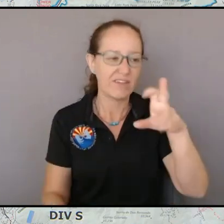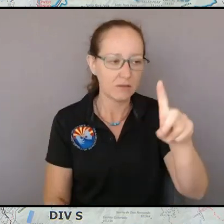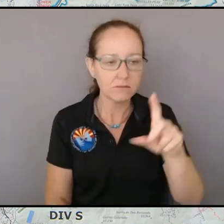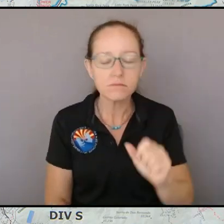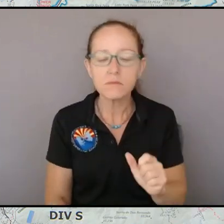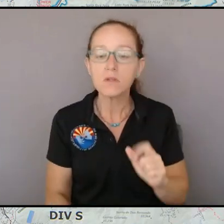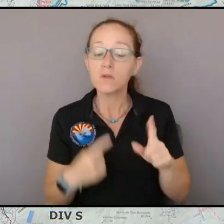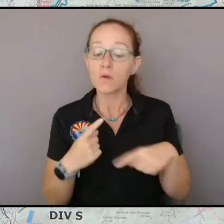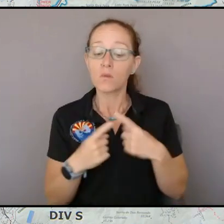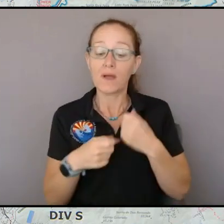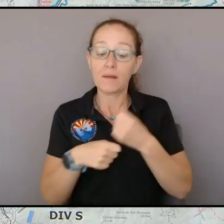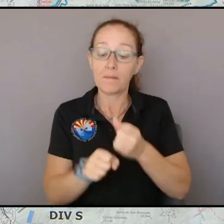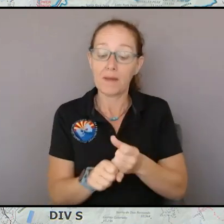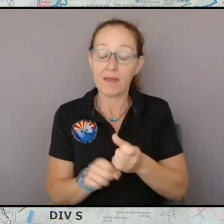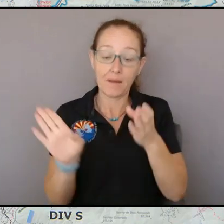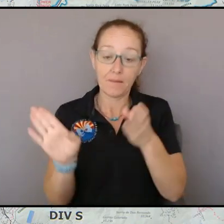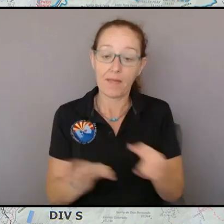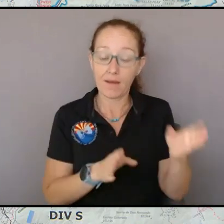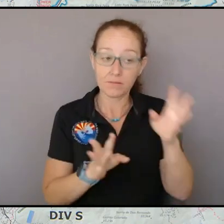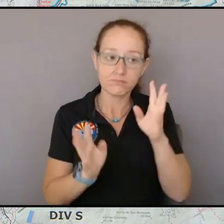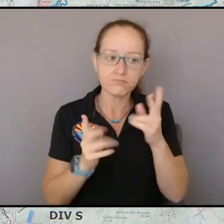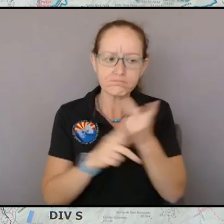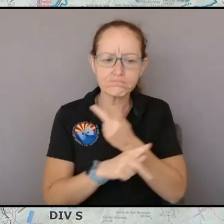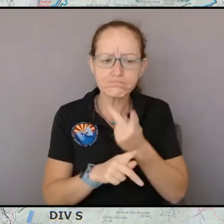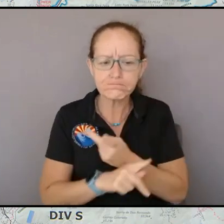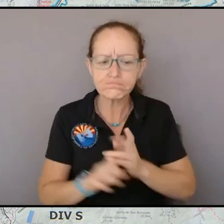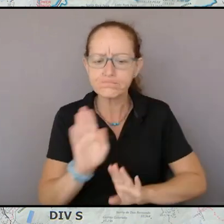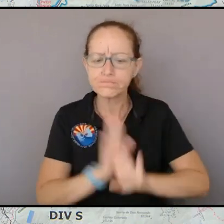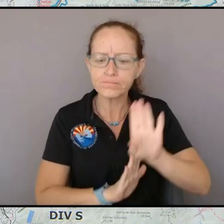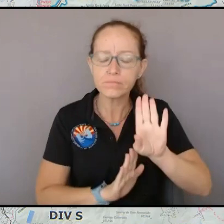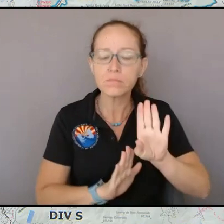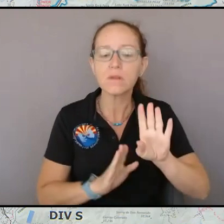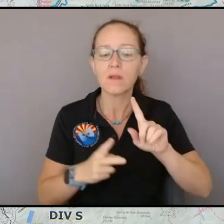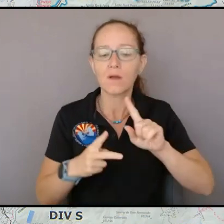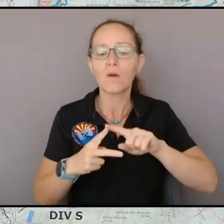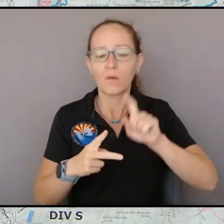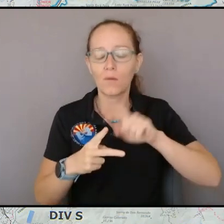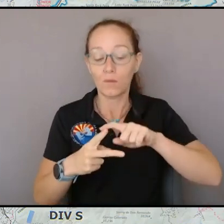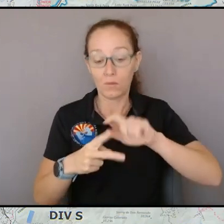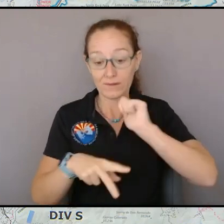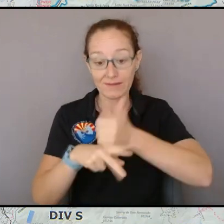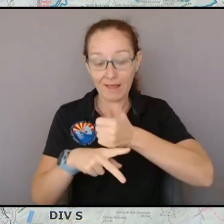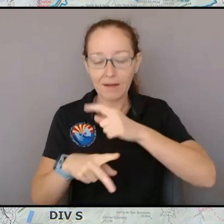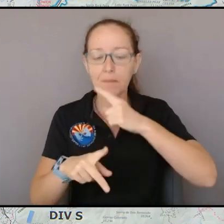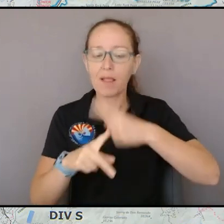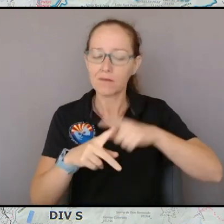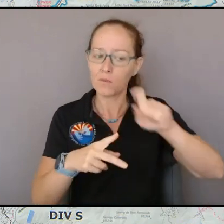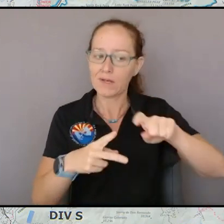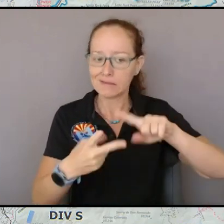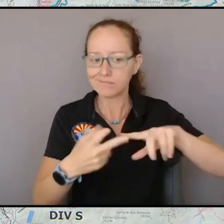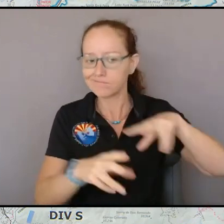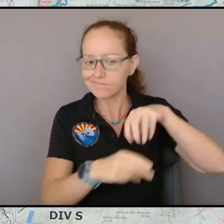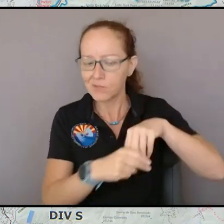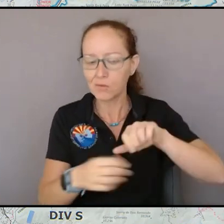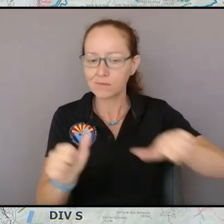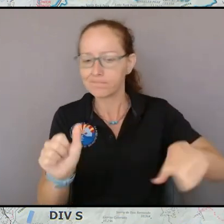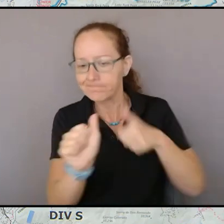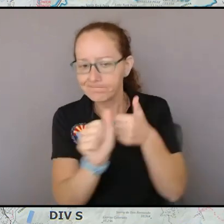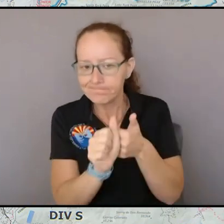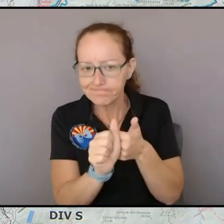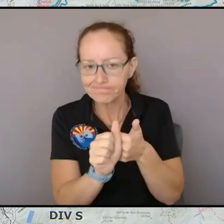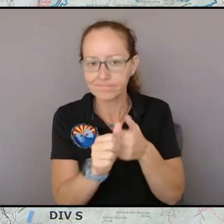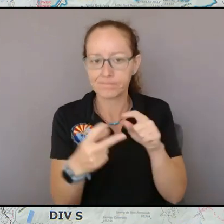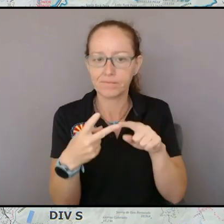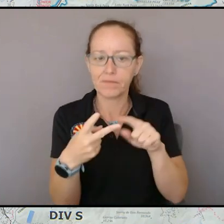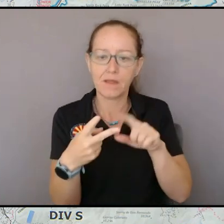one is making sure these plans have contingencies built into them and so a contingency is basically it's a fallback plan